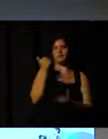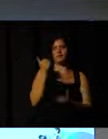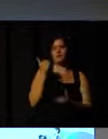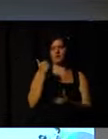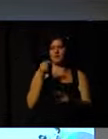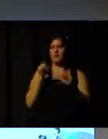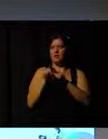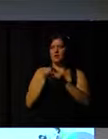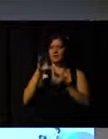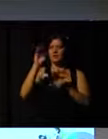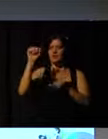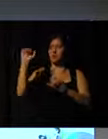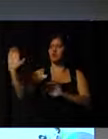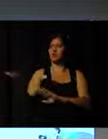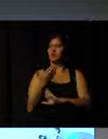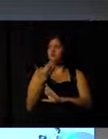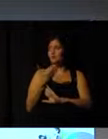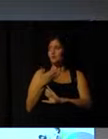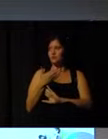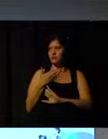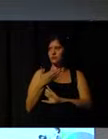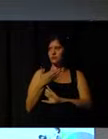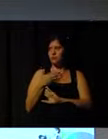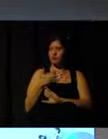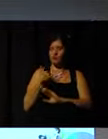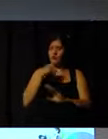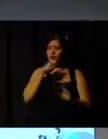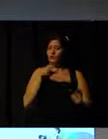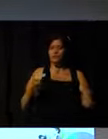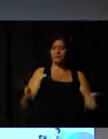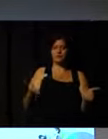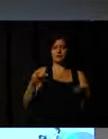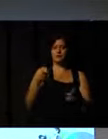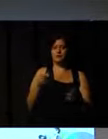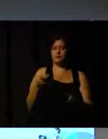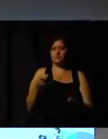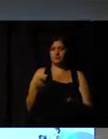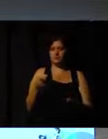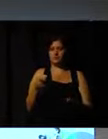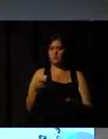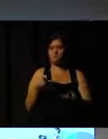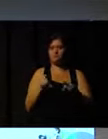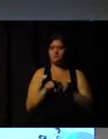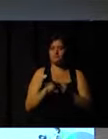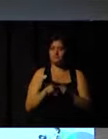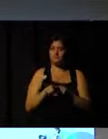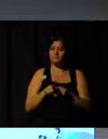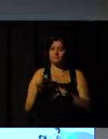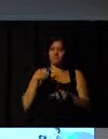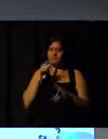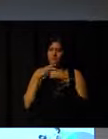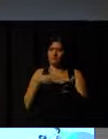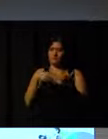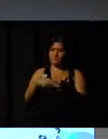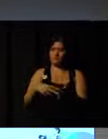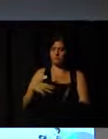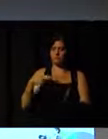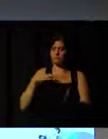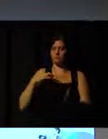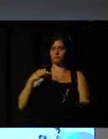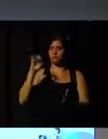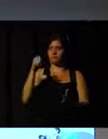were able to inspire young people to get a sort of a placement, so to speak, as a volunteer at 2012.